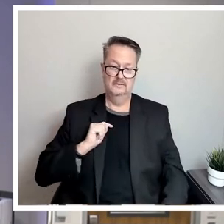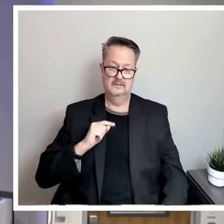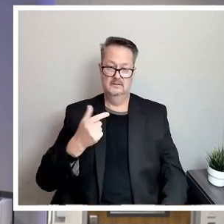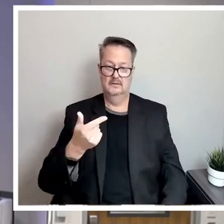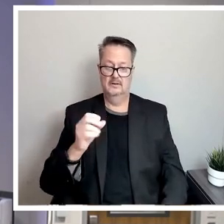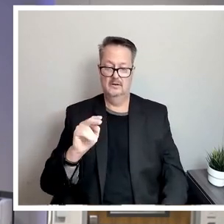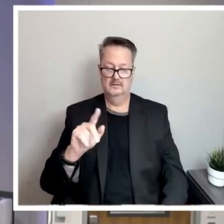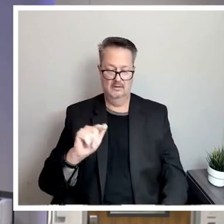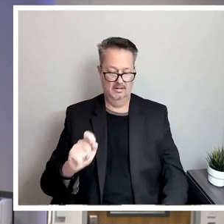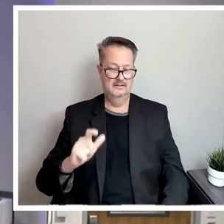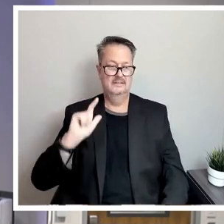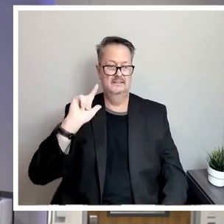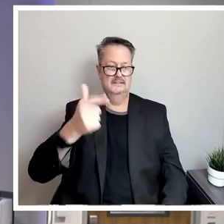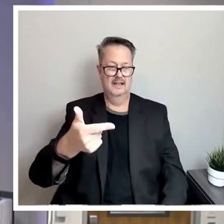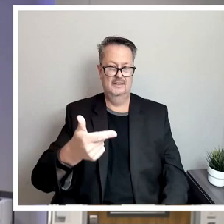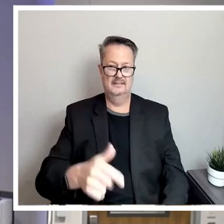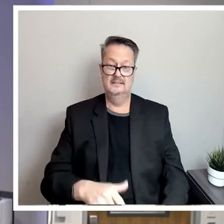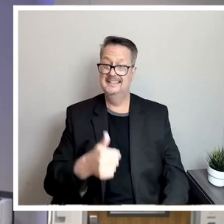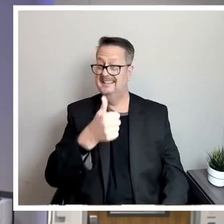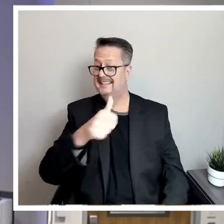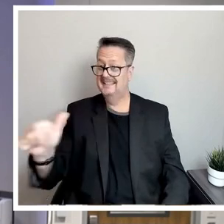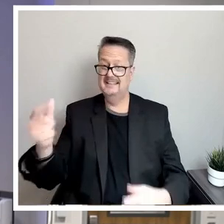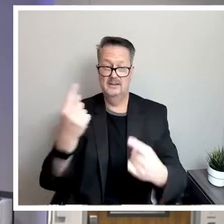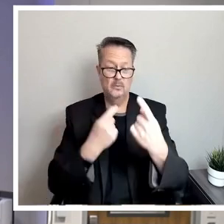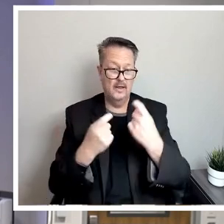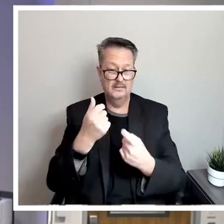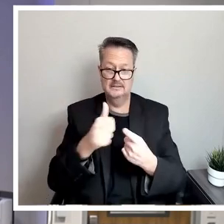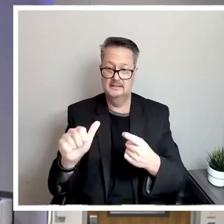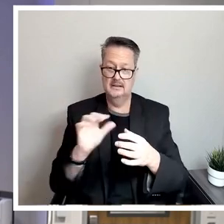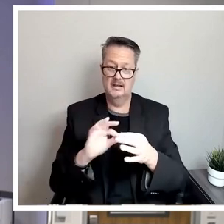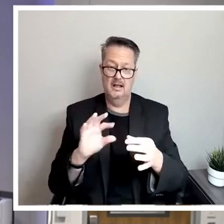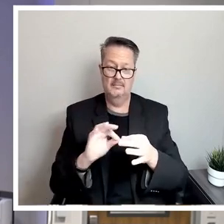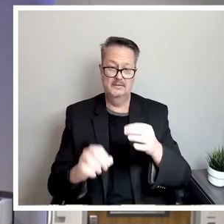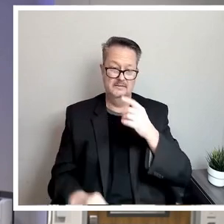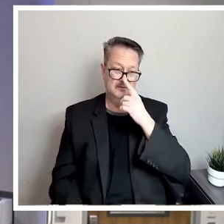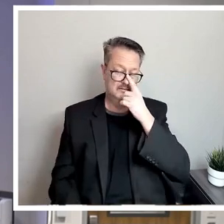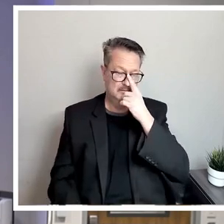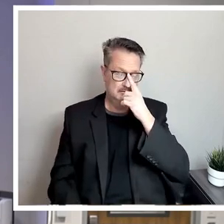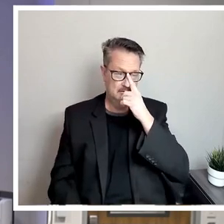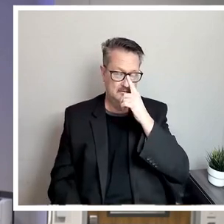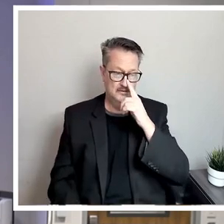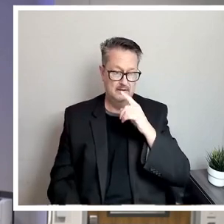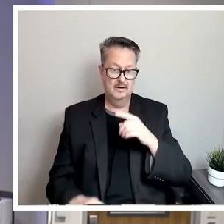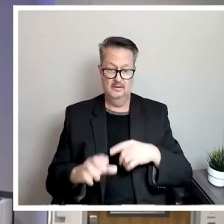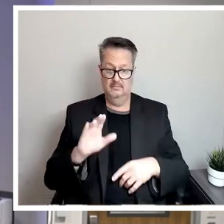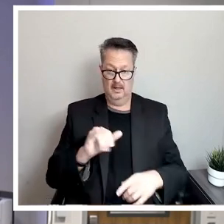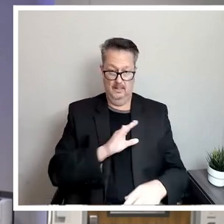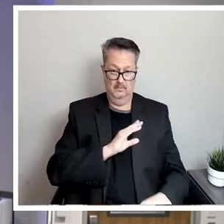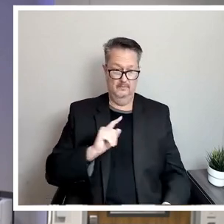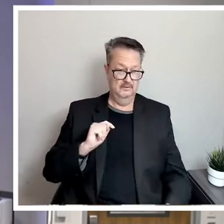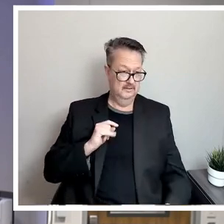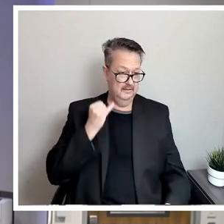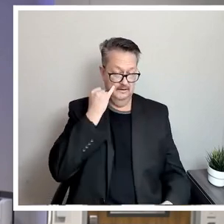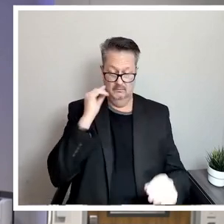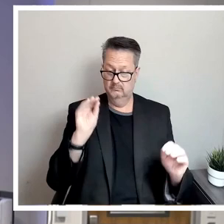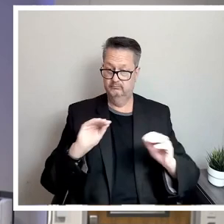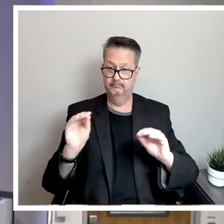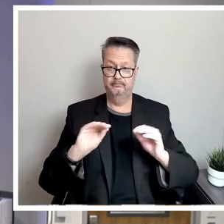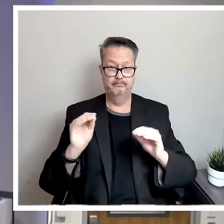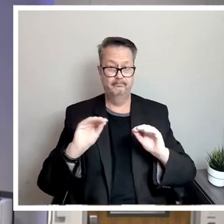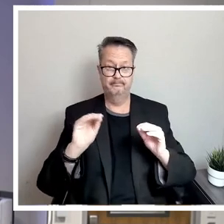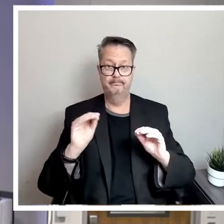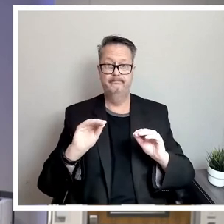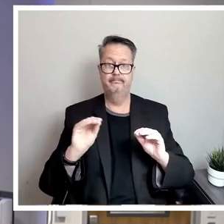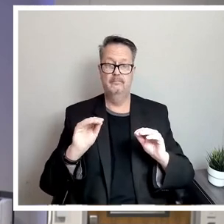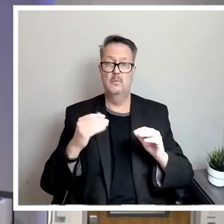Second. Do we have any questions or comments by this Board of Trustees? If not, we